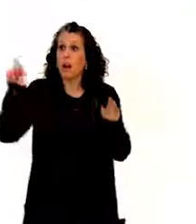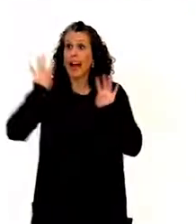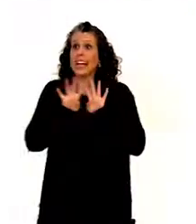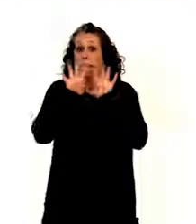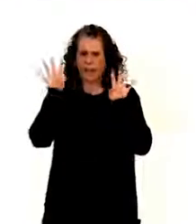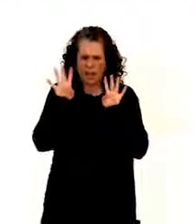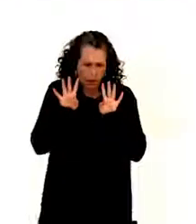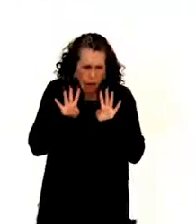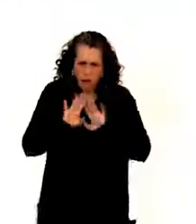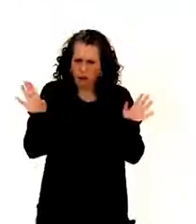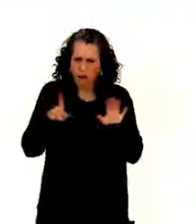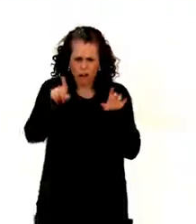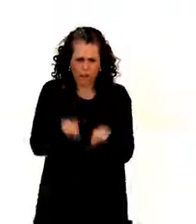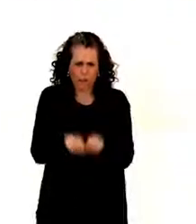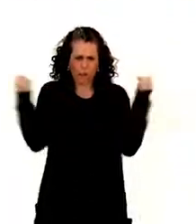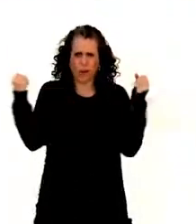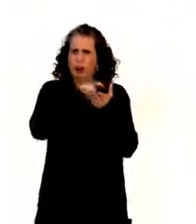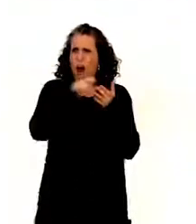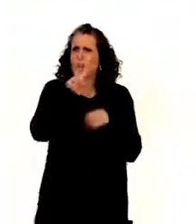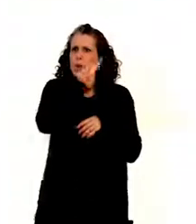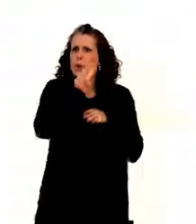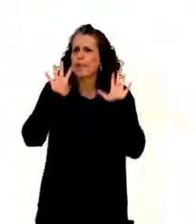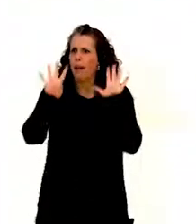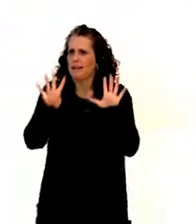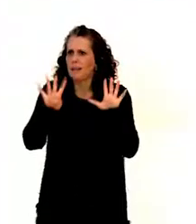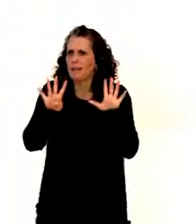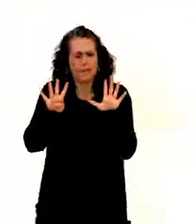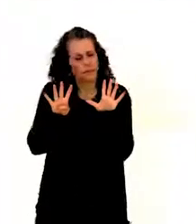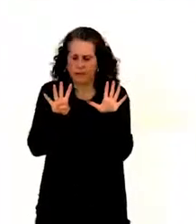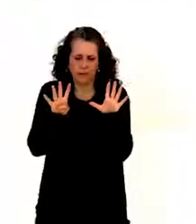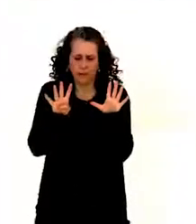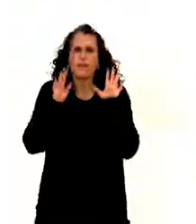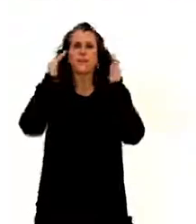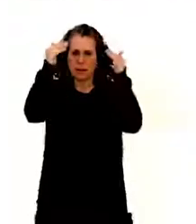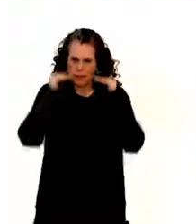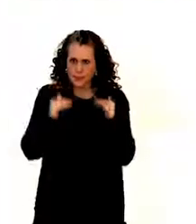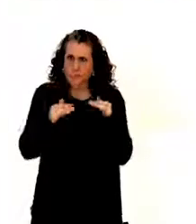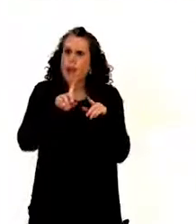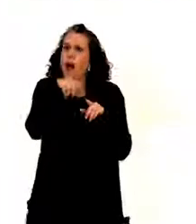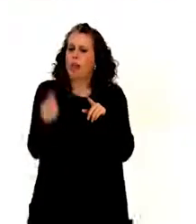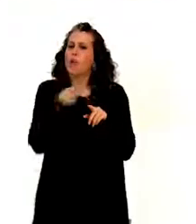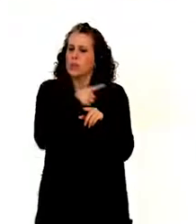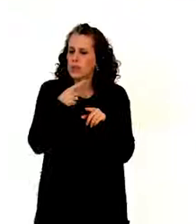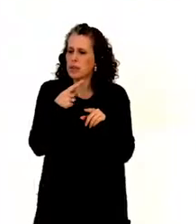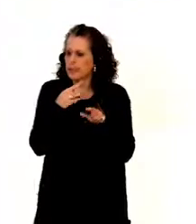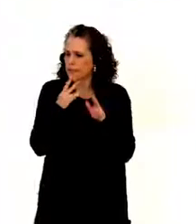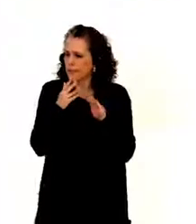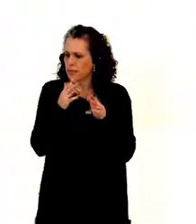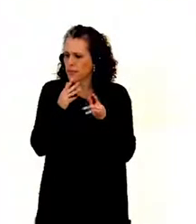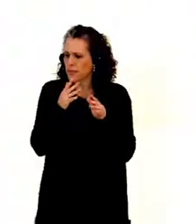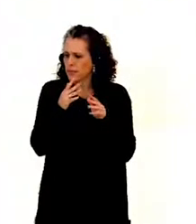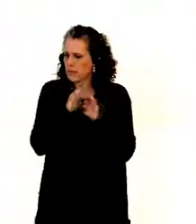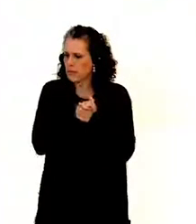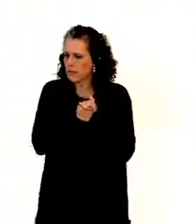Article 29 of the Convention. And I'm sure that there will be mentions of that in similar